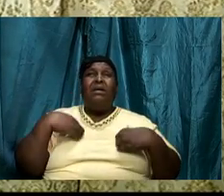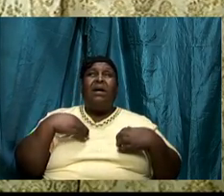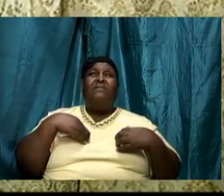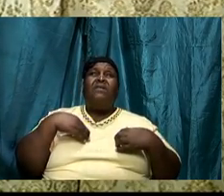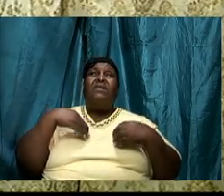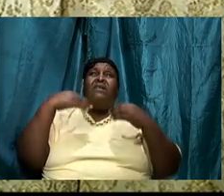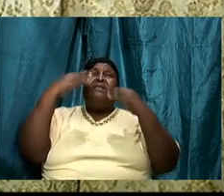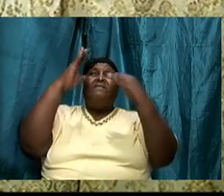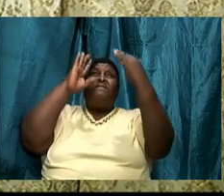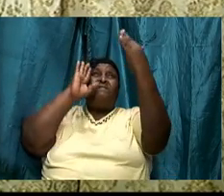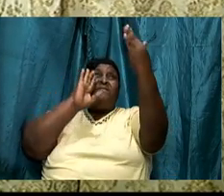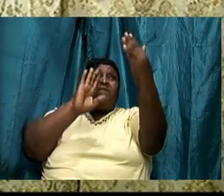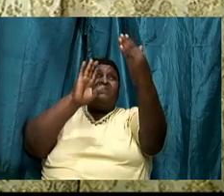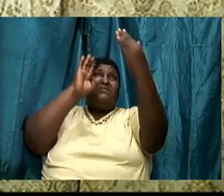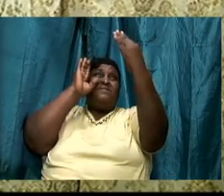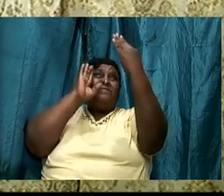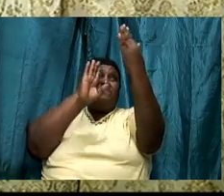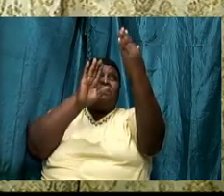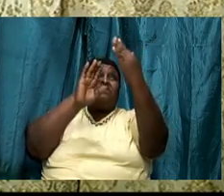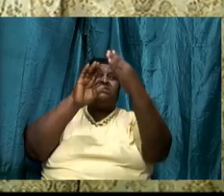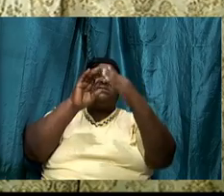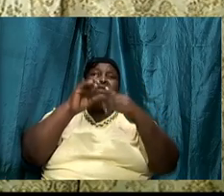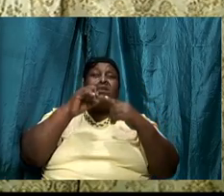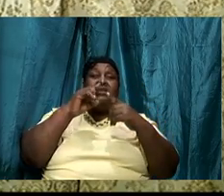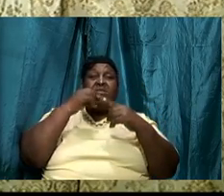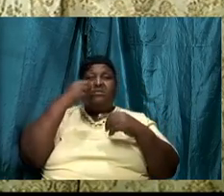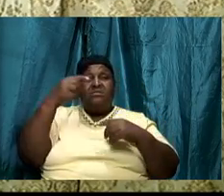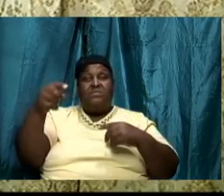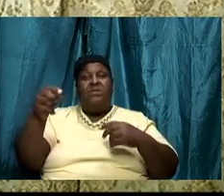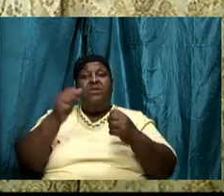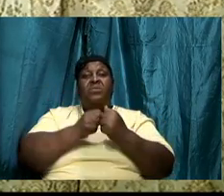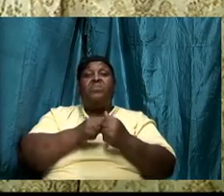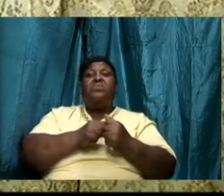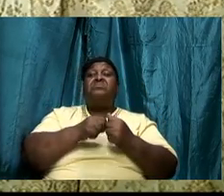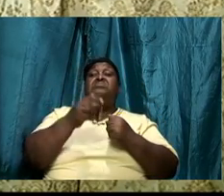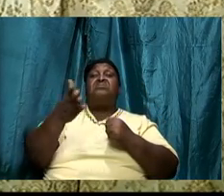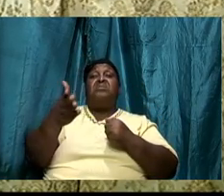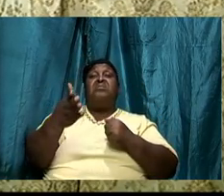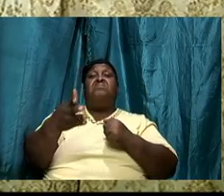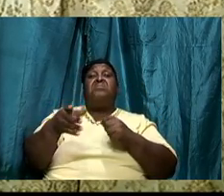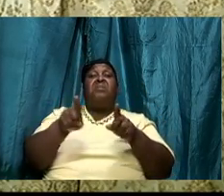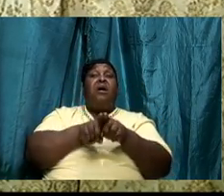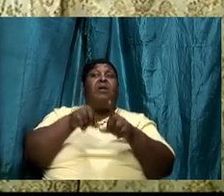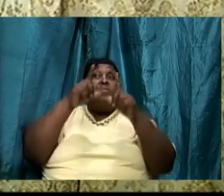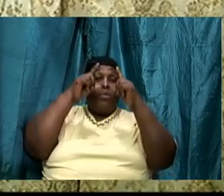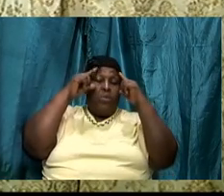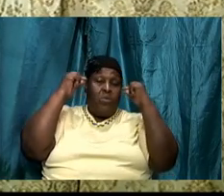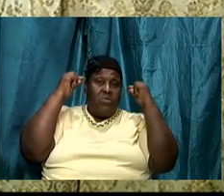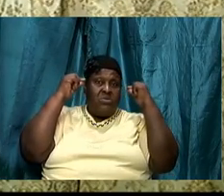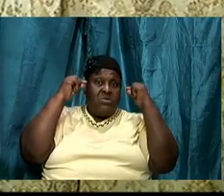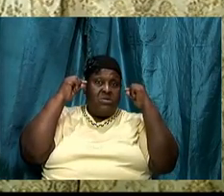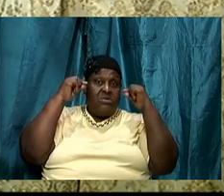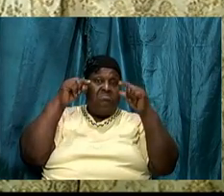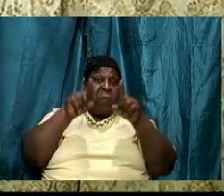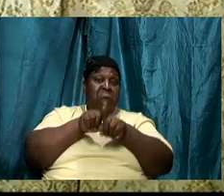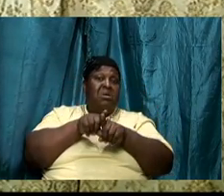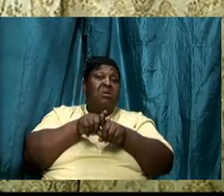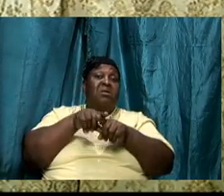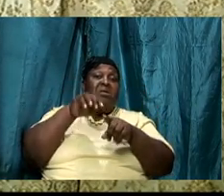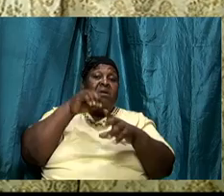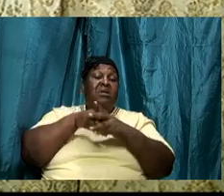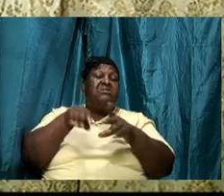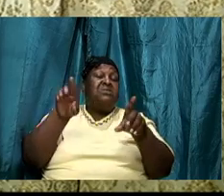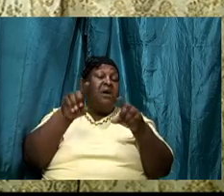like what he had with Moses or any of the others from back there or any in the New Testament as he had with the apostle